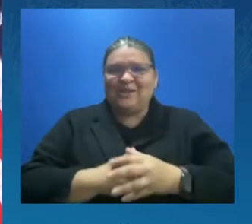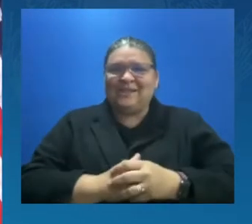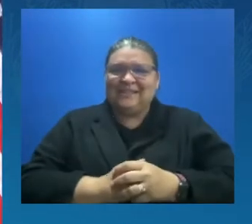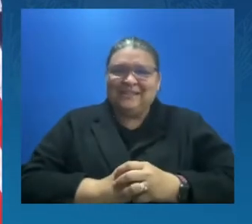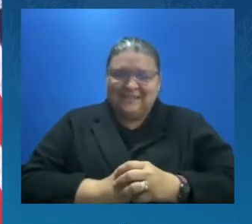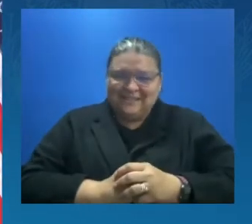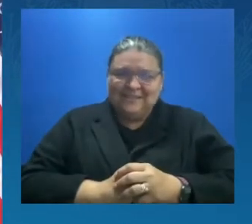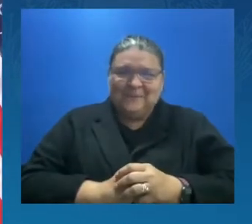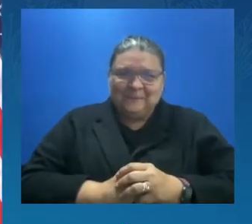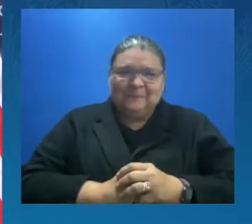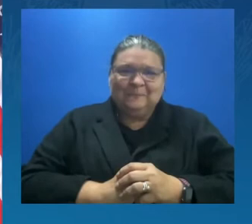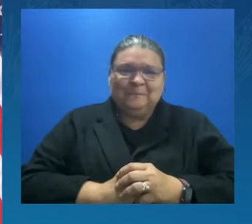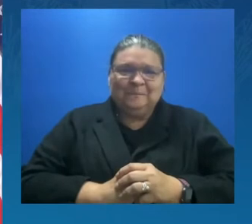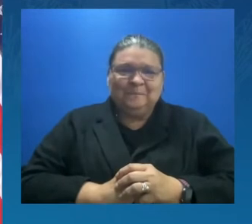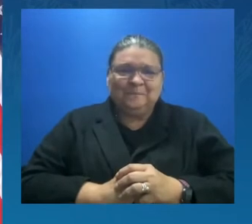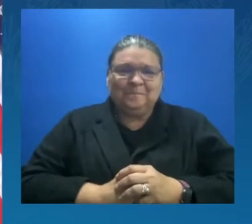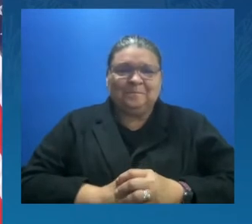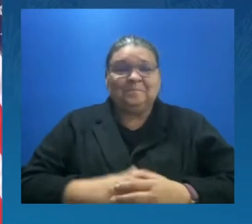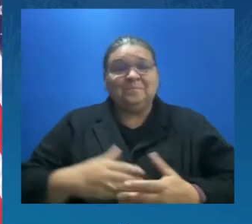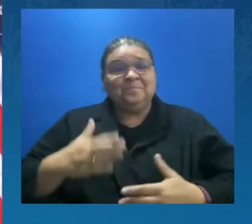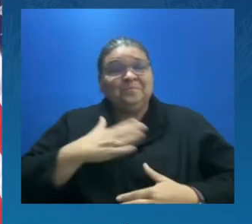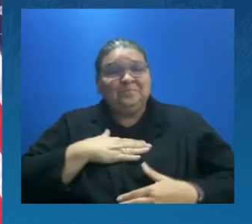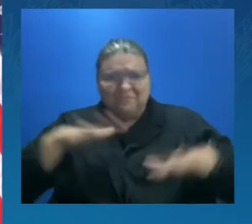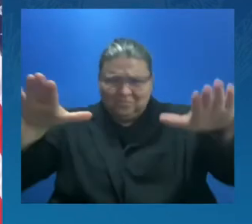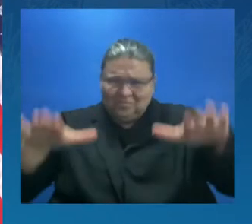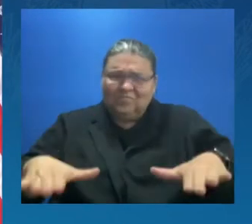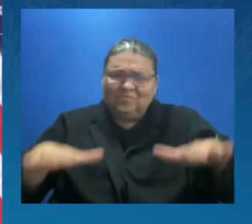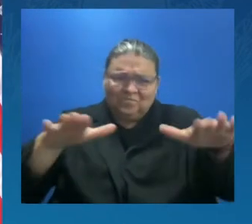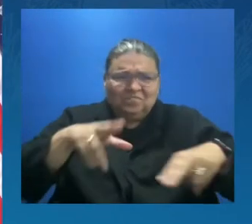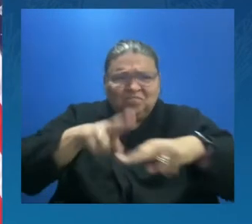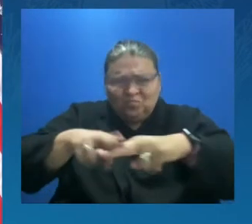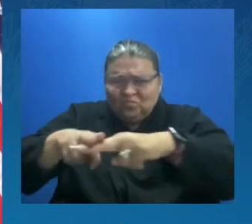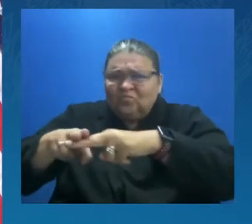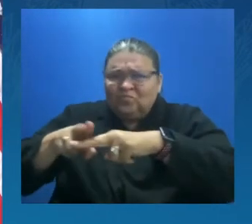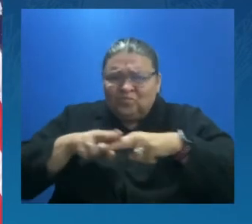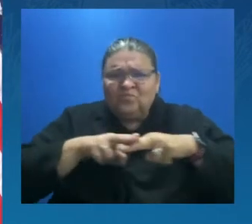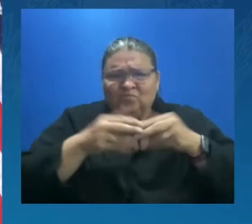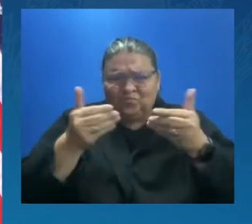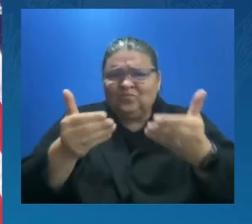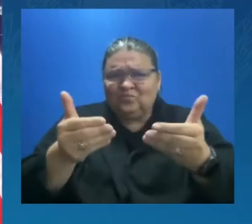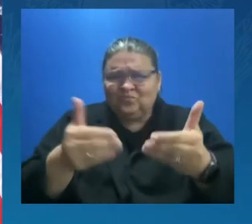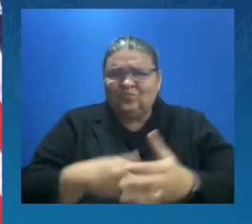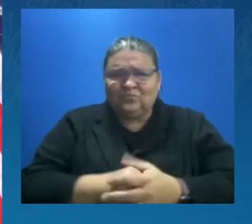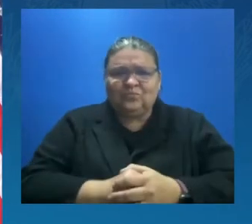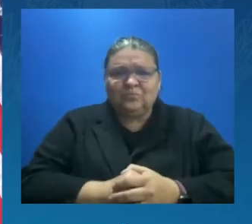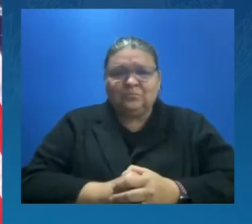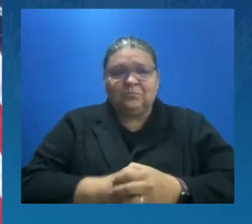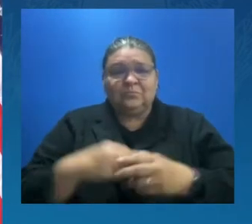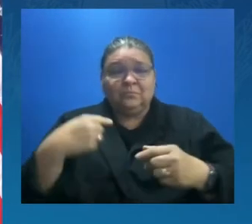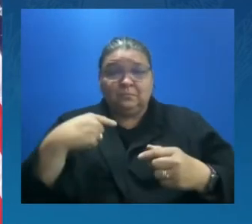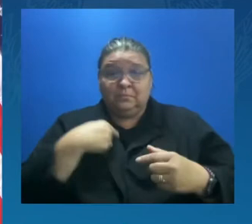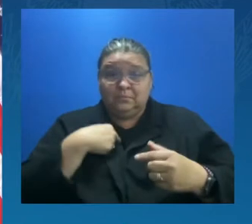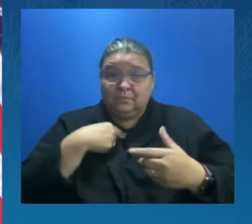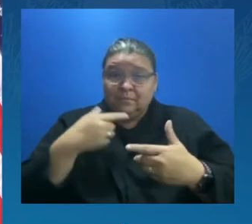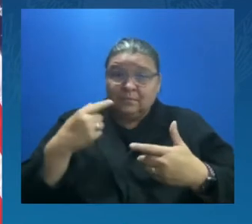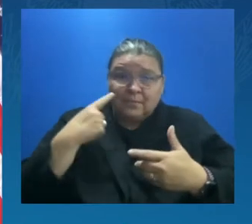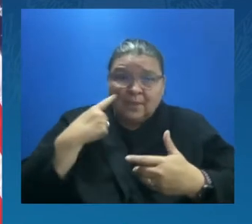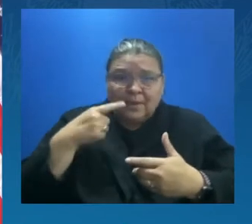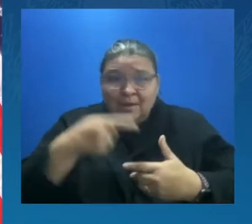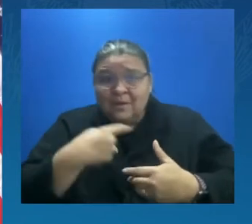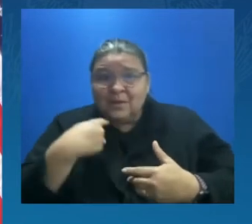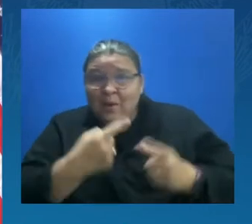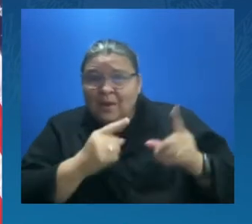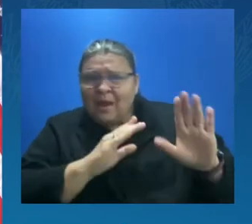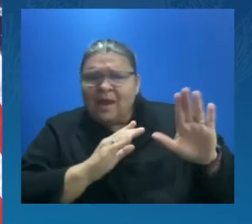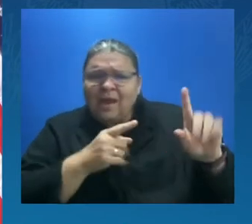Please have a seat. Please have a seat. I said to Yendi, he did an excellent job. You